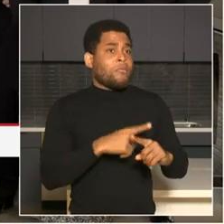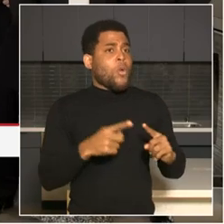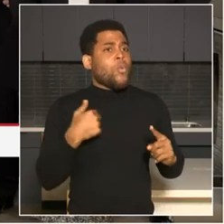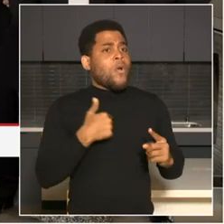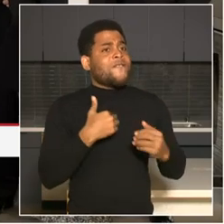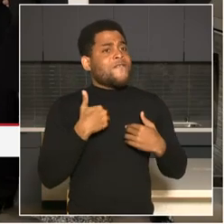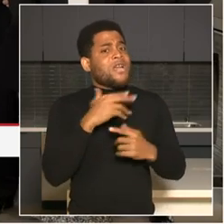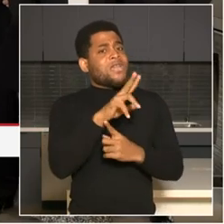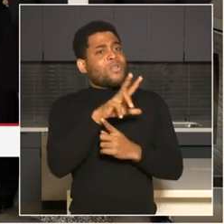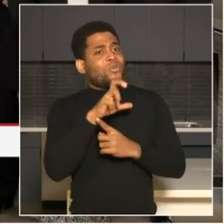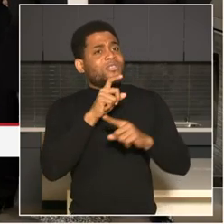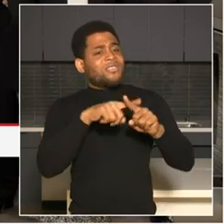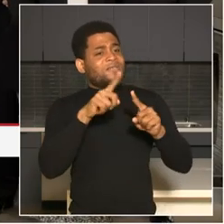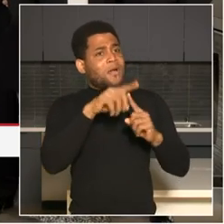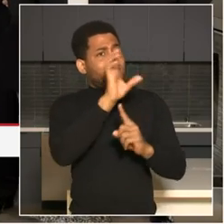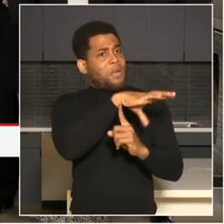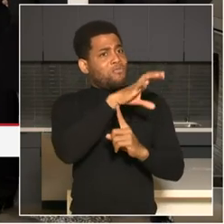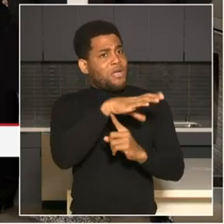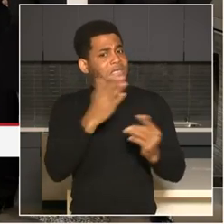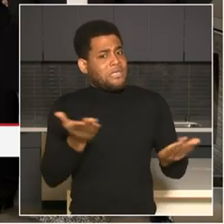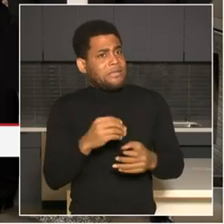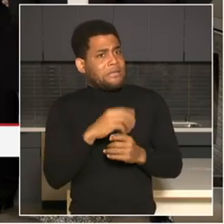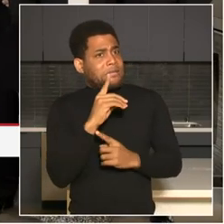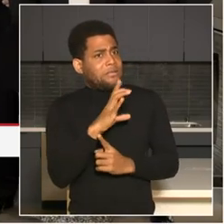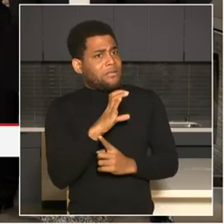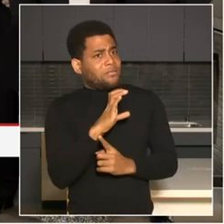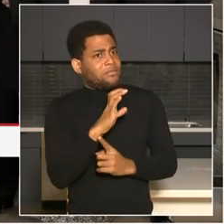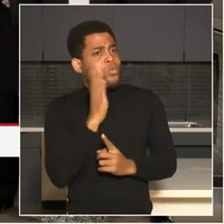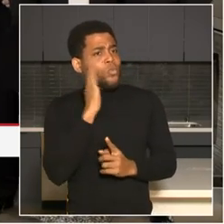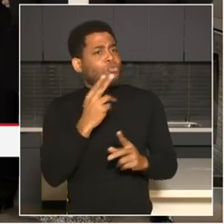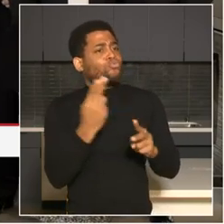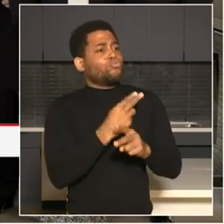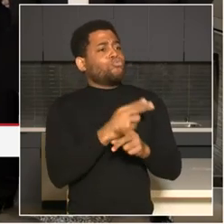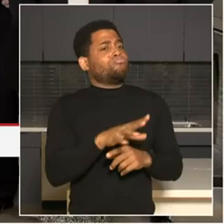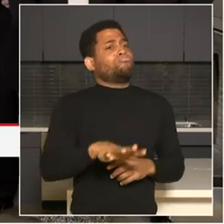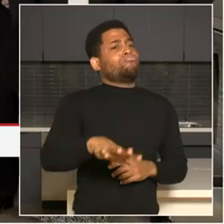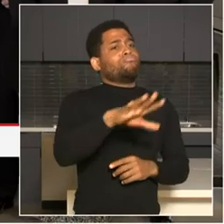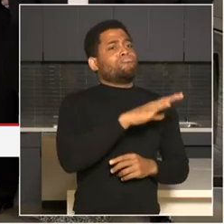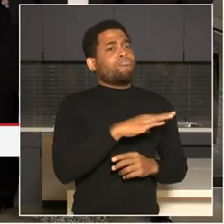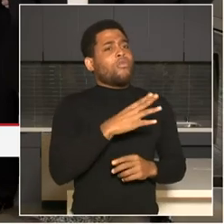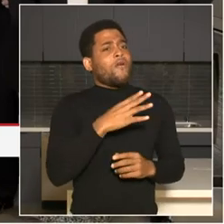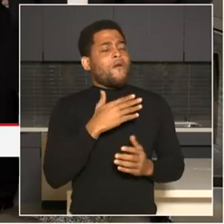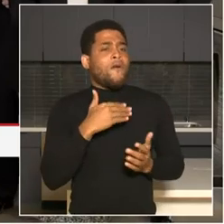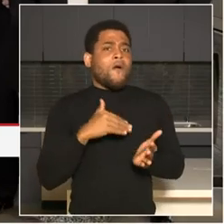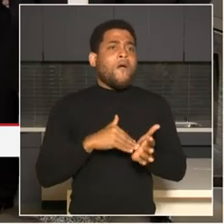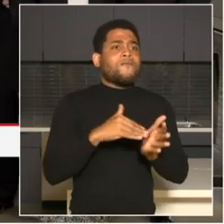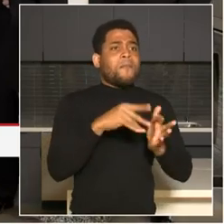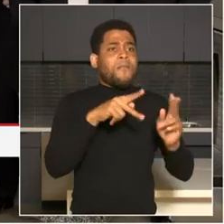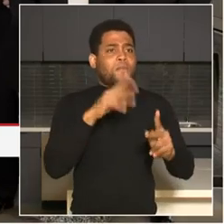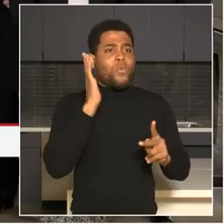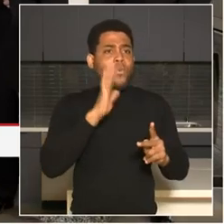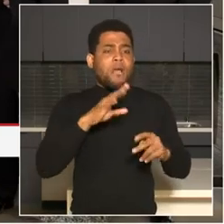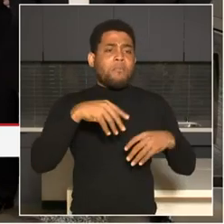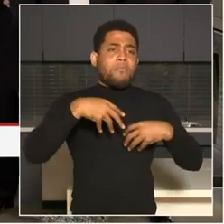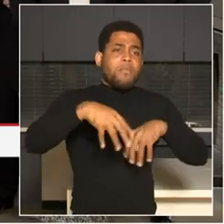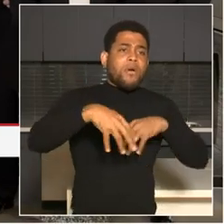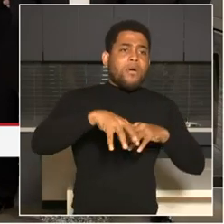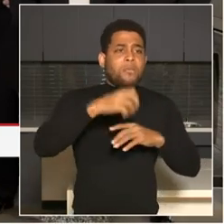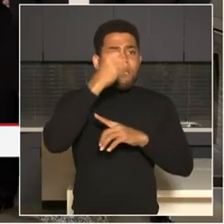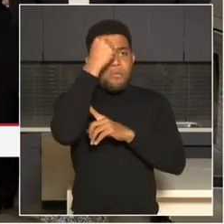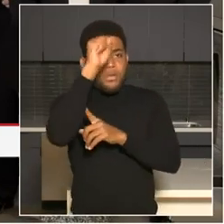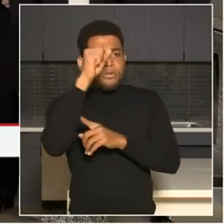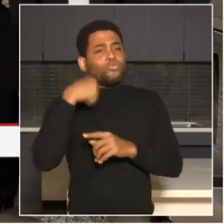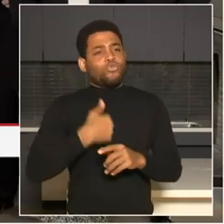We utilize those cameras whenever we have First Amendment activities, our Joint Operation Command Center. The personnel or the